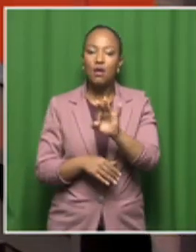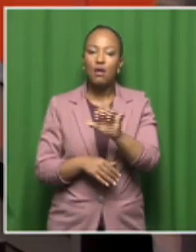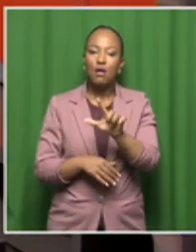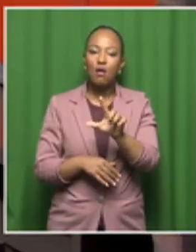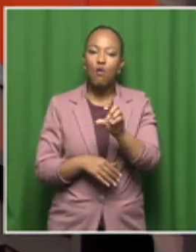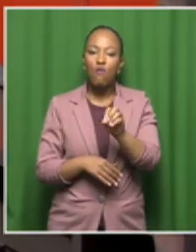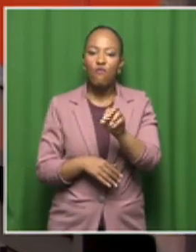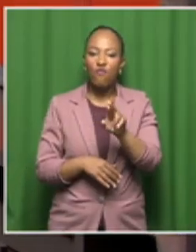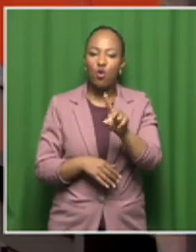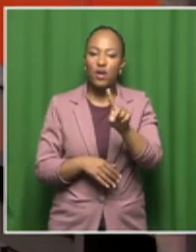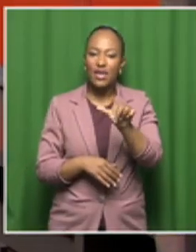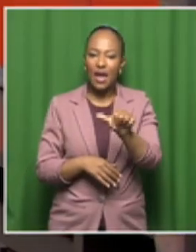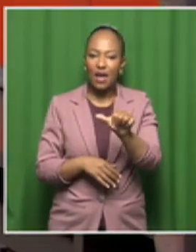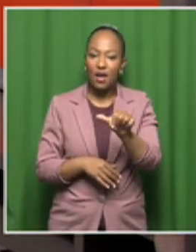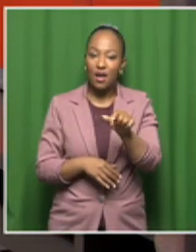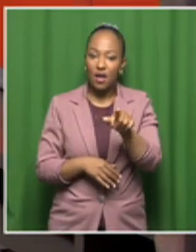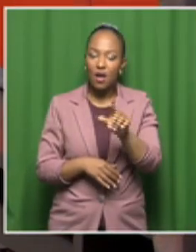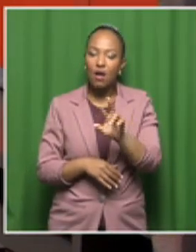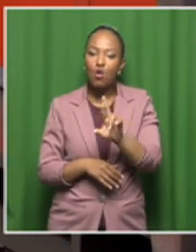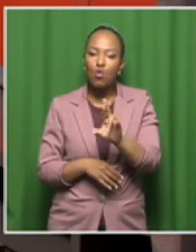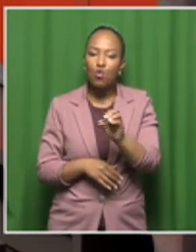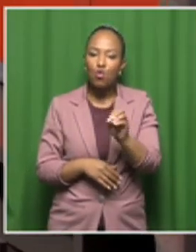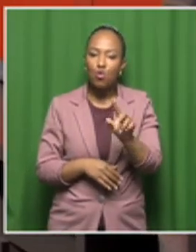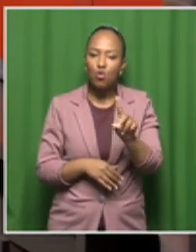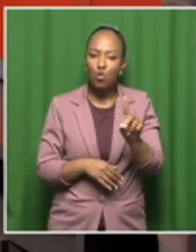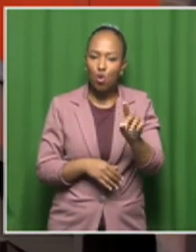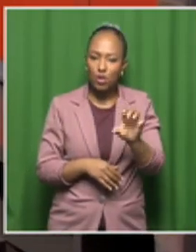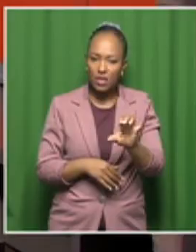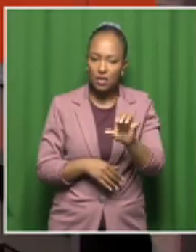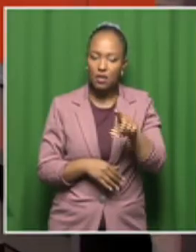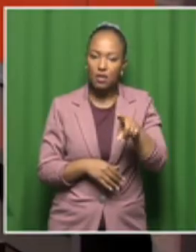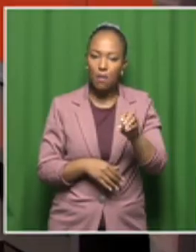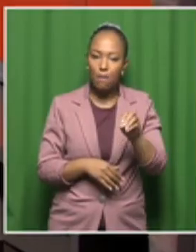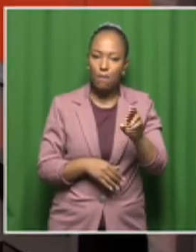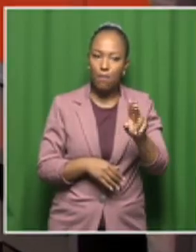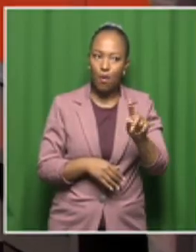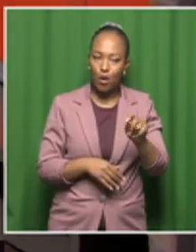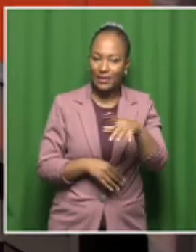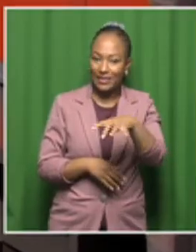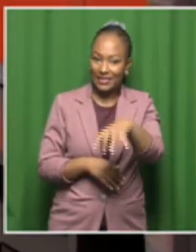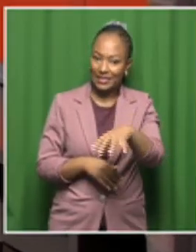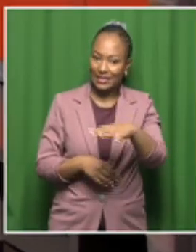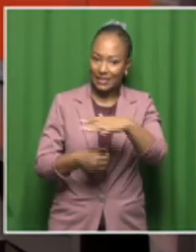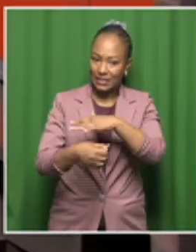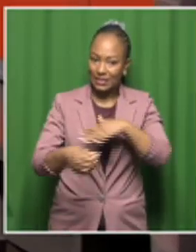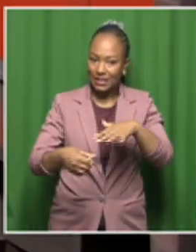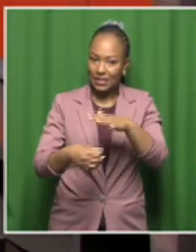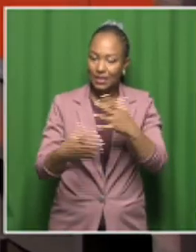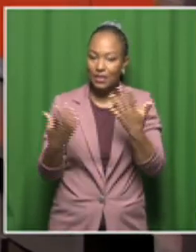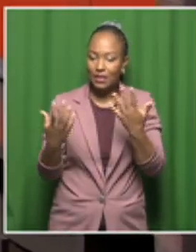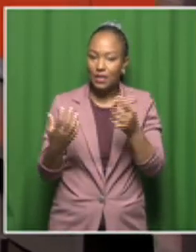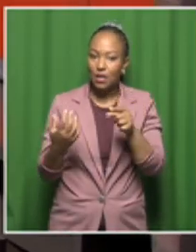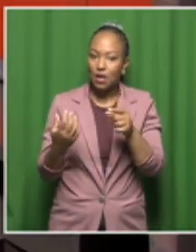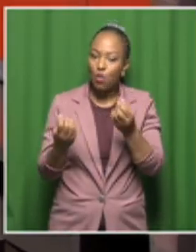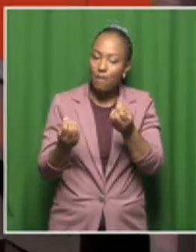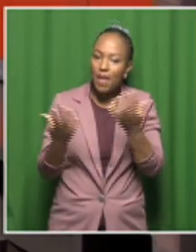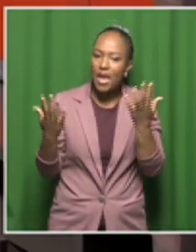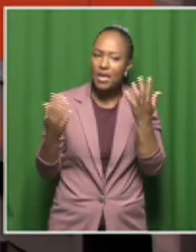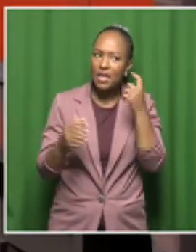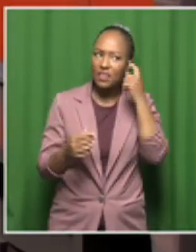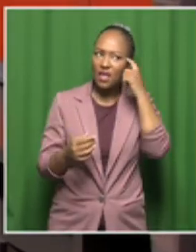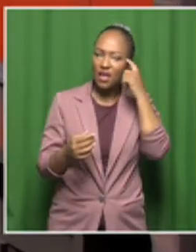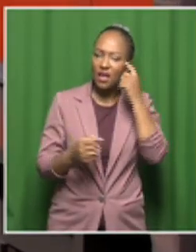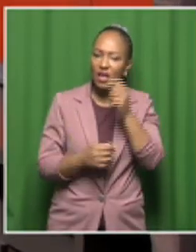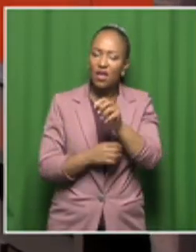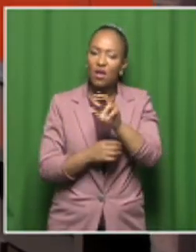west of Johannesburg and I must say it's just been such an eye-opener because I think many of us when we think of UNISA we think